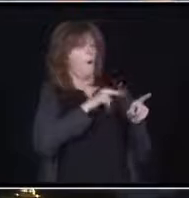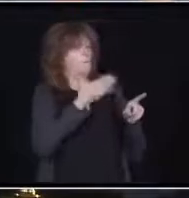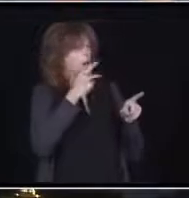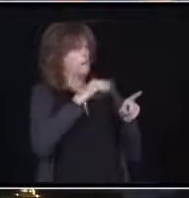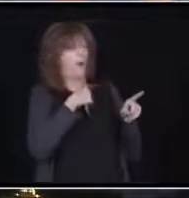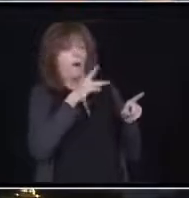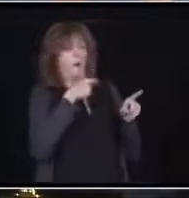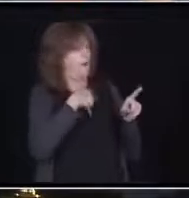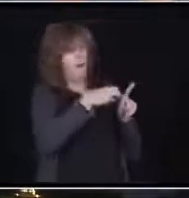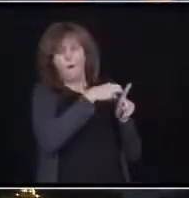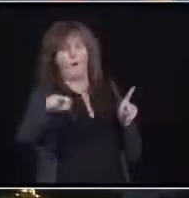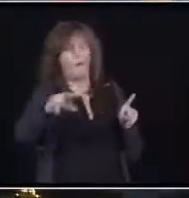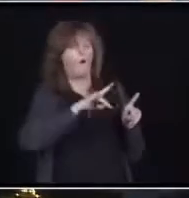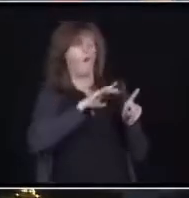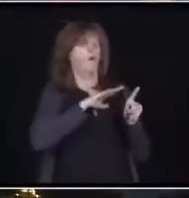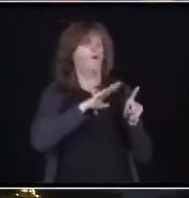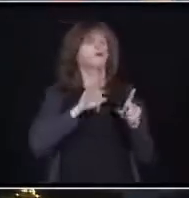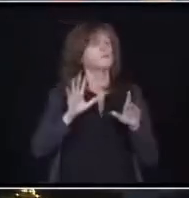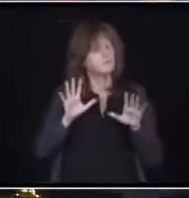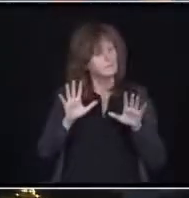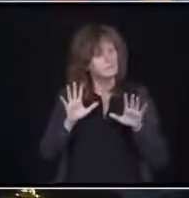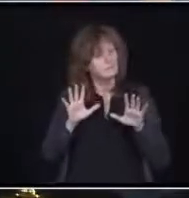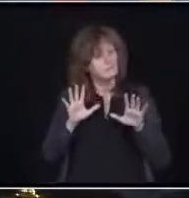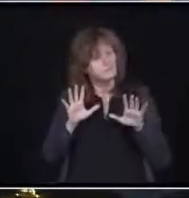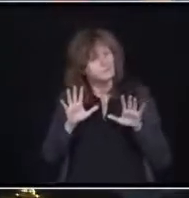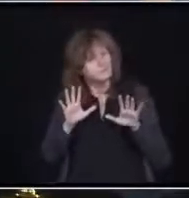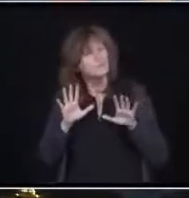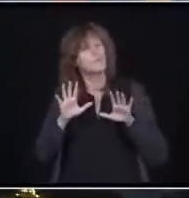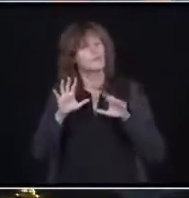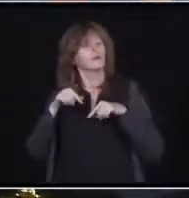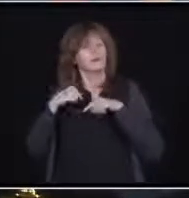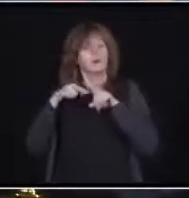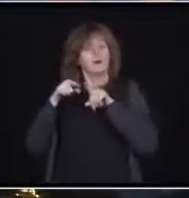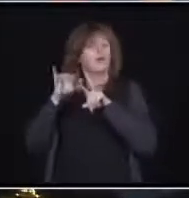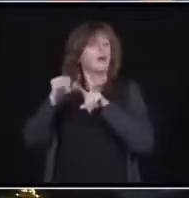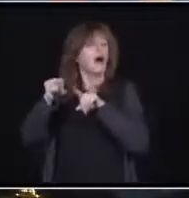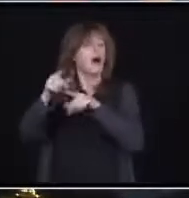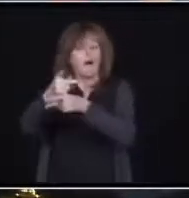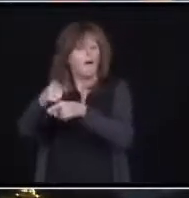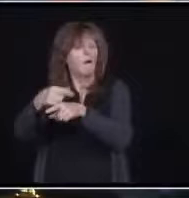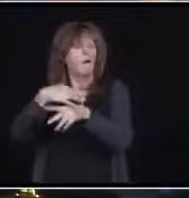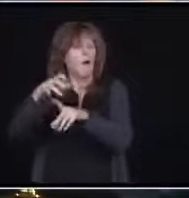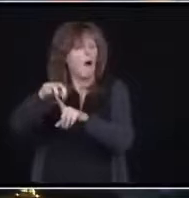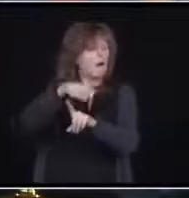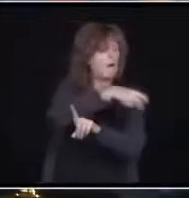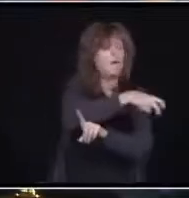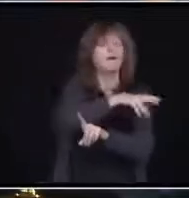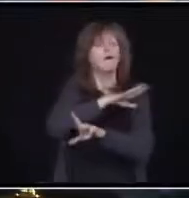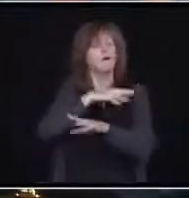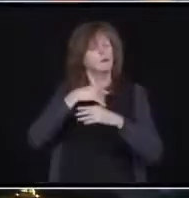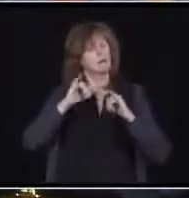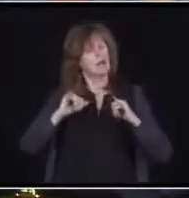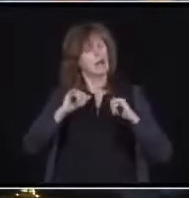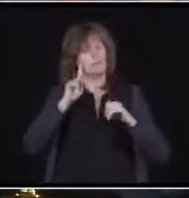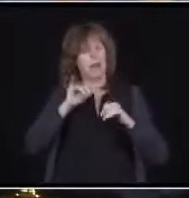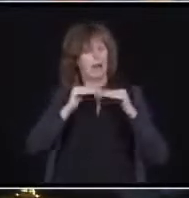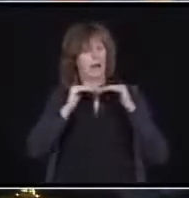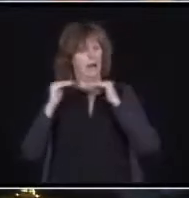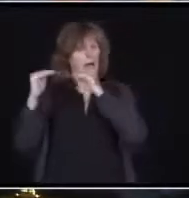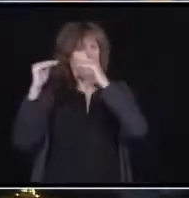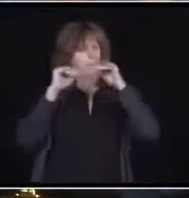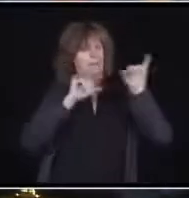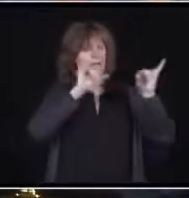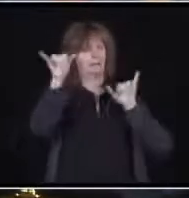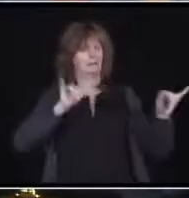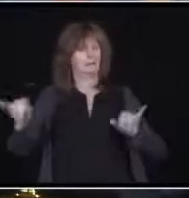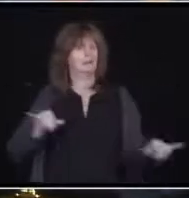workers to home and community care. So we wanted to make sure that we could achieve that sort of equity and that amount.